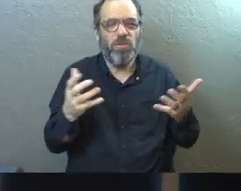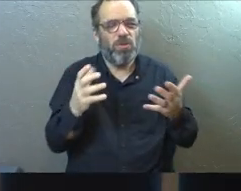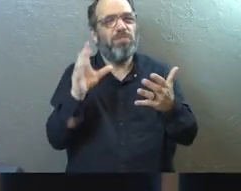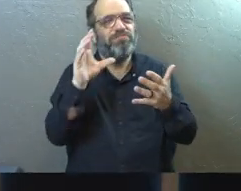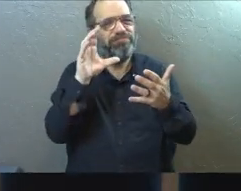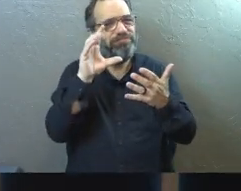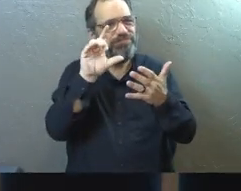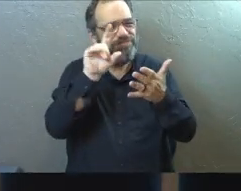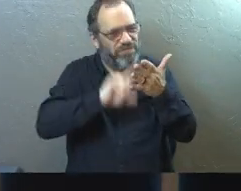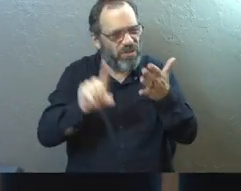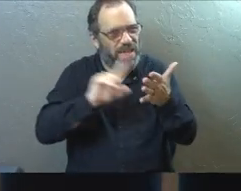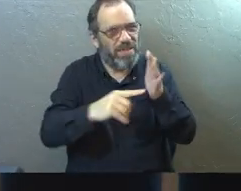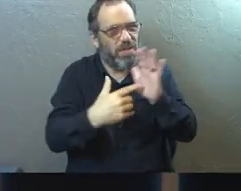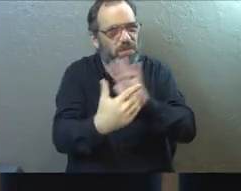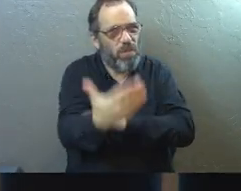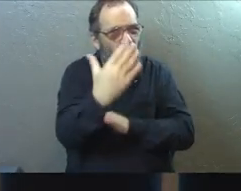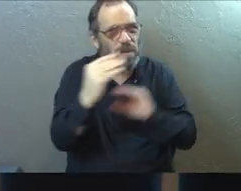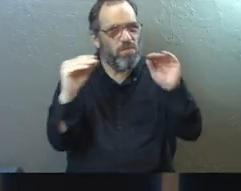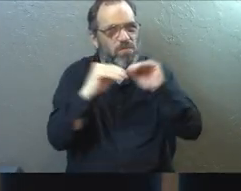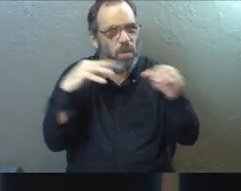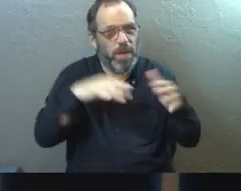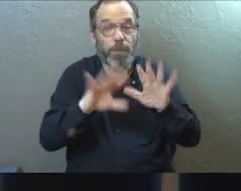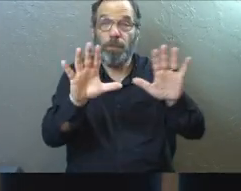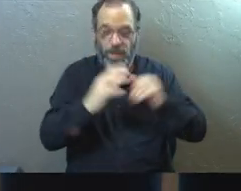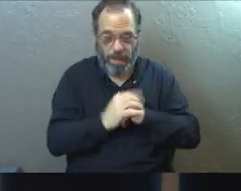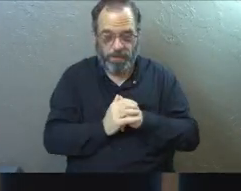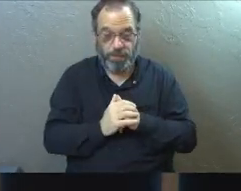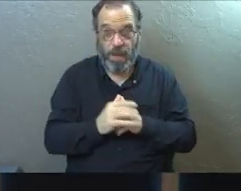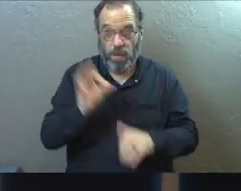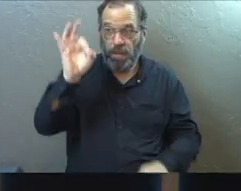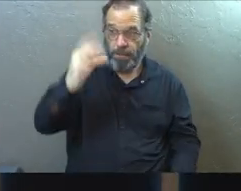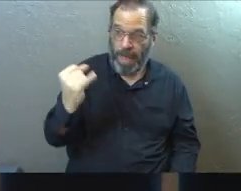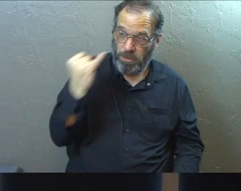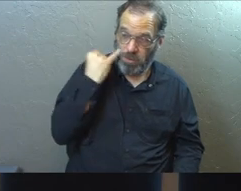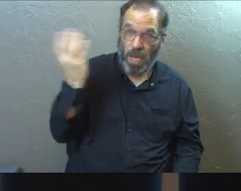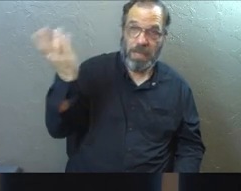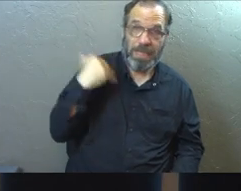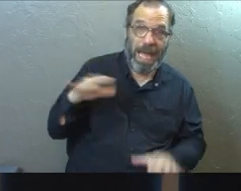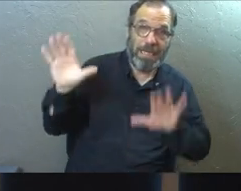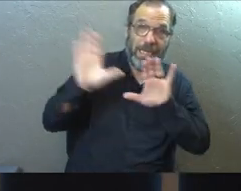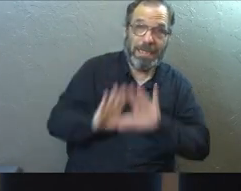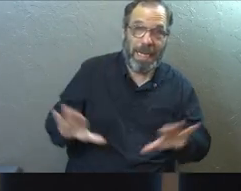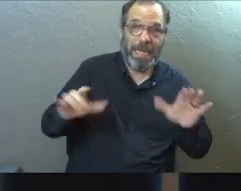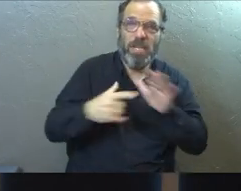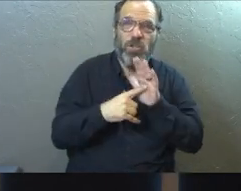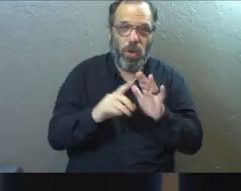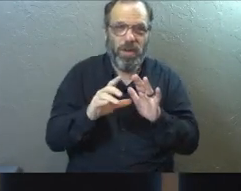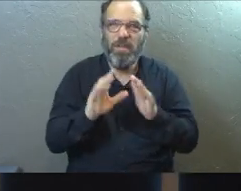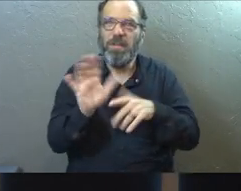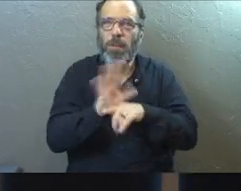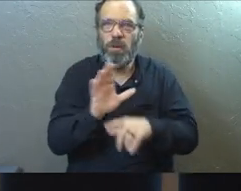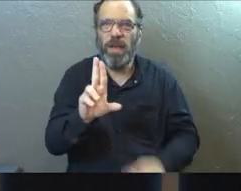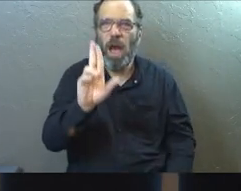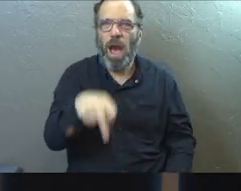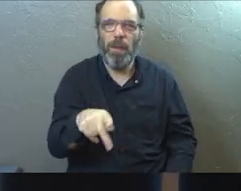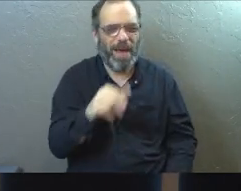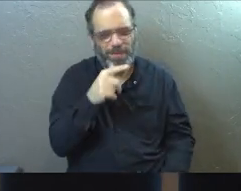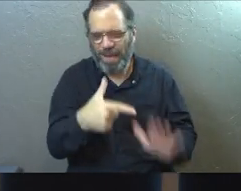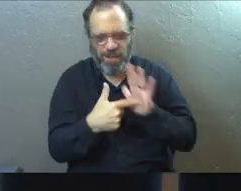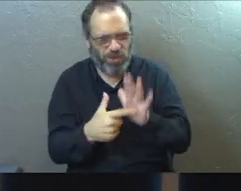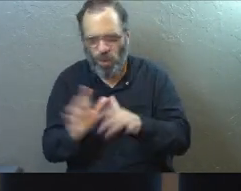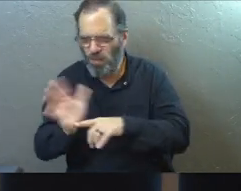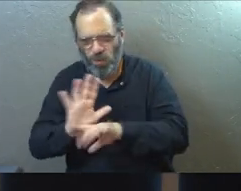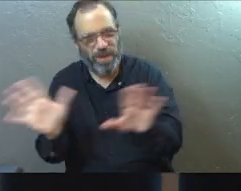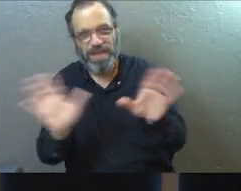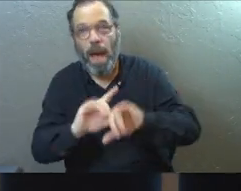explore that a lot this morning. But just like Pastor Josh last Sunday, he showed us that clip from up. I'm not going to show us a clip